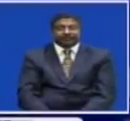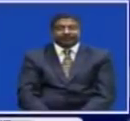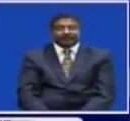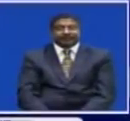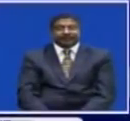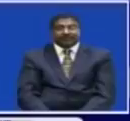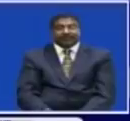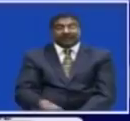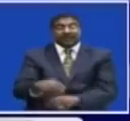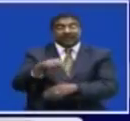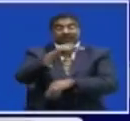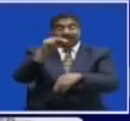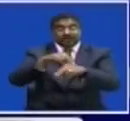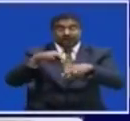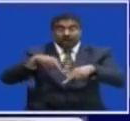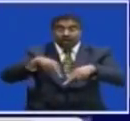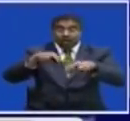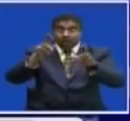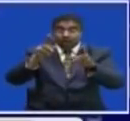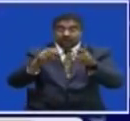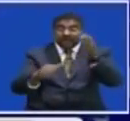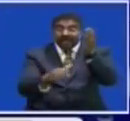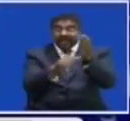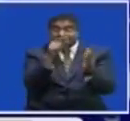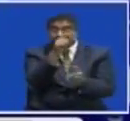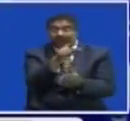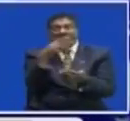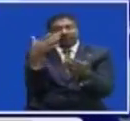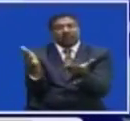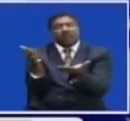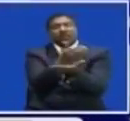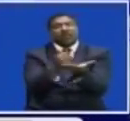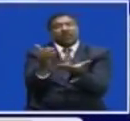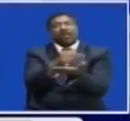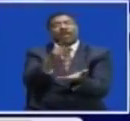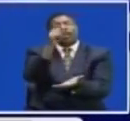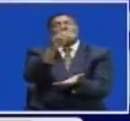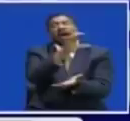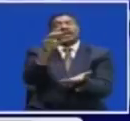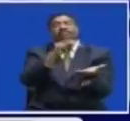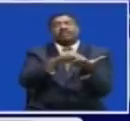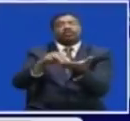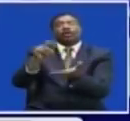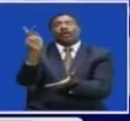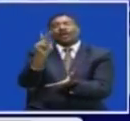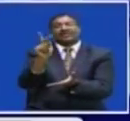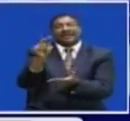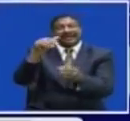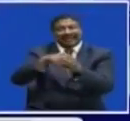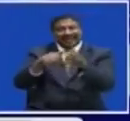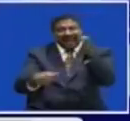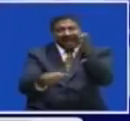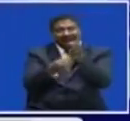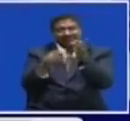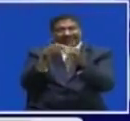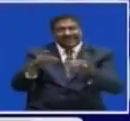The National Road Fund Agency NRFA says 100 million kwacha has been collected From the Shimabala Toe Plaza in